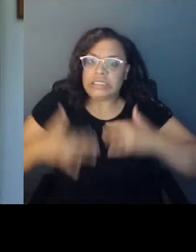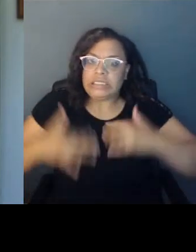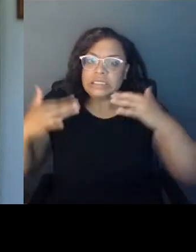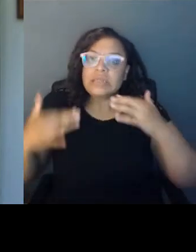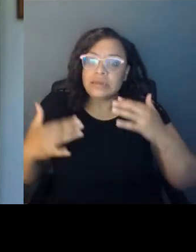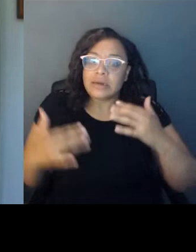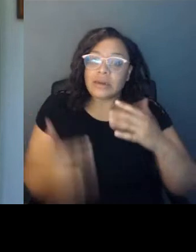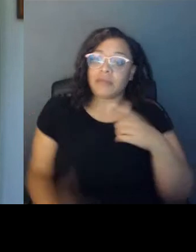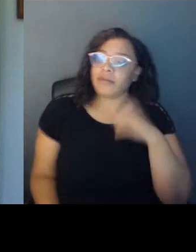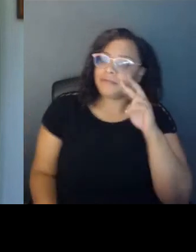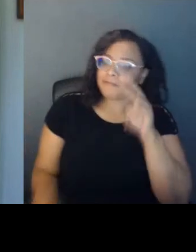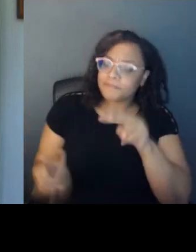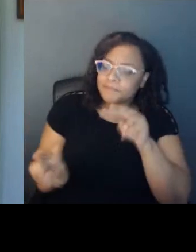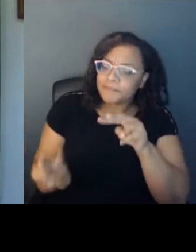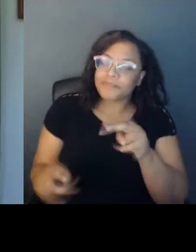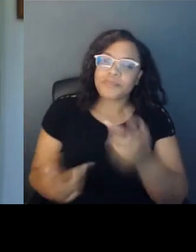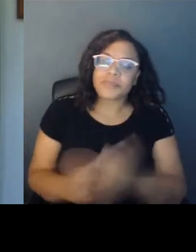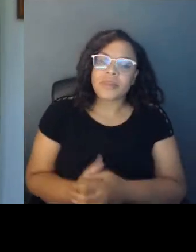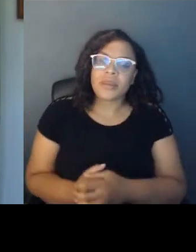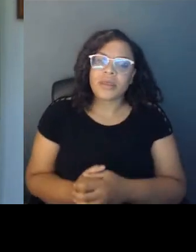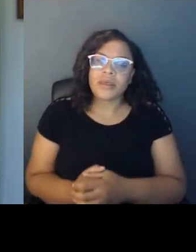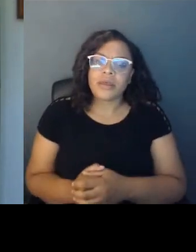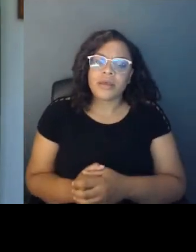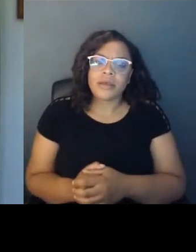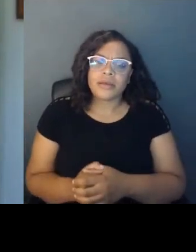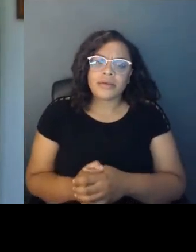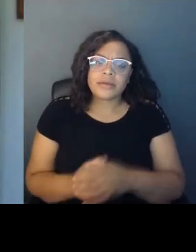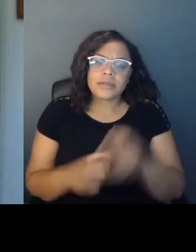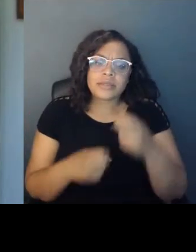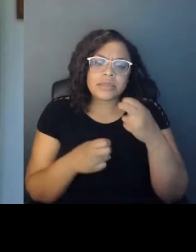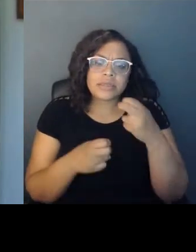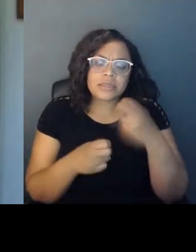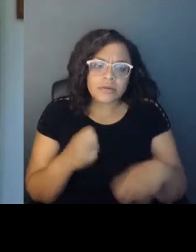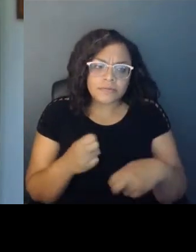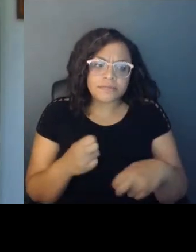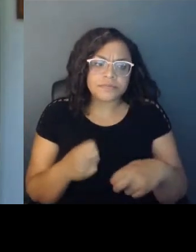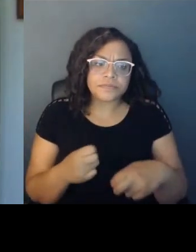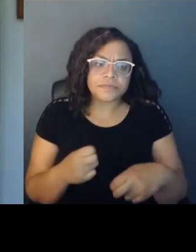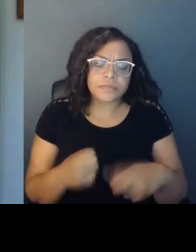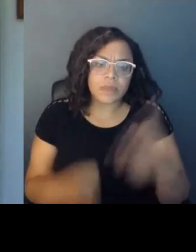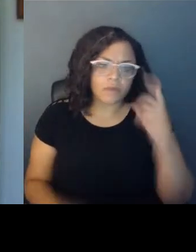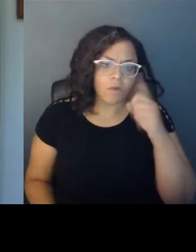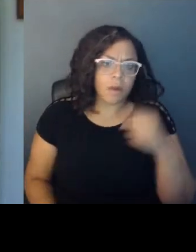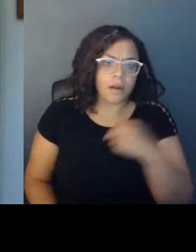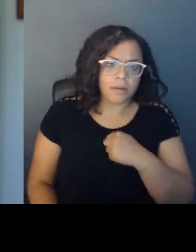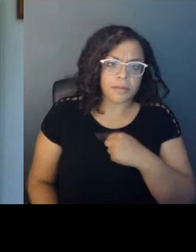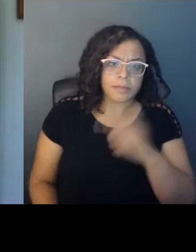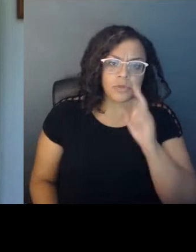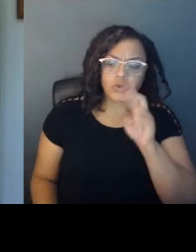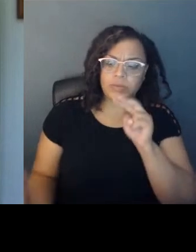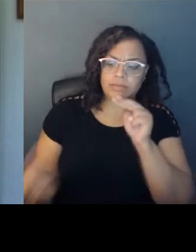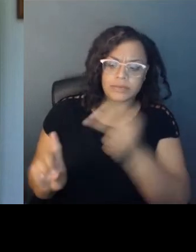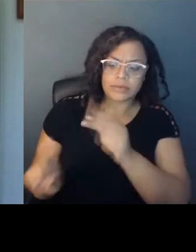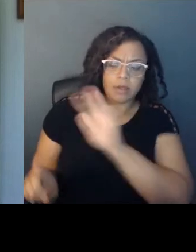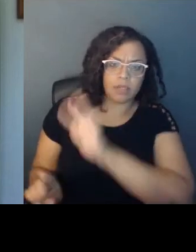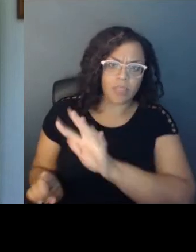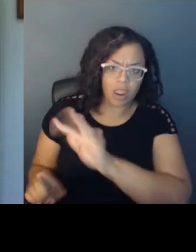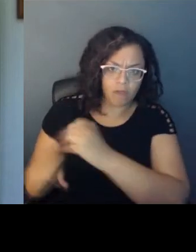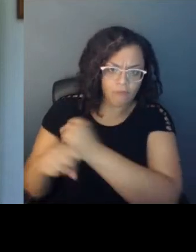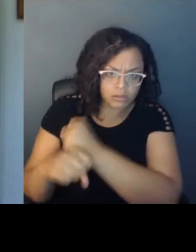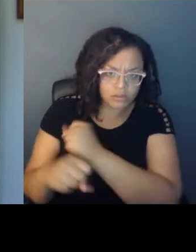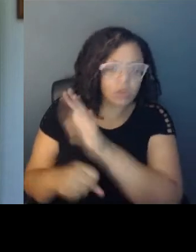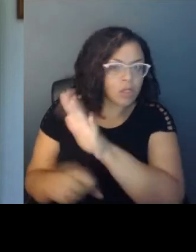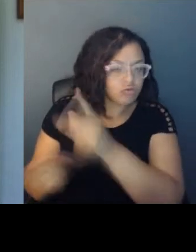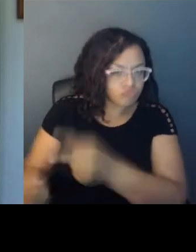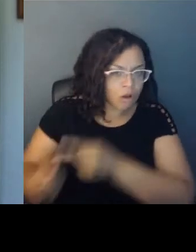to look at those struggles, those fights, to people who are